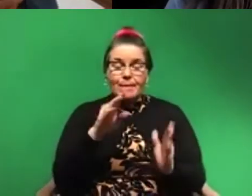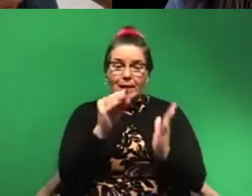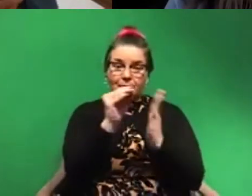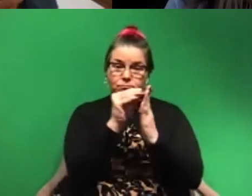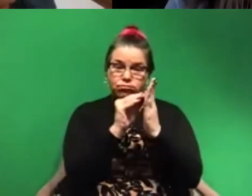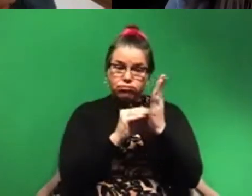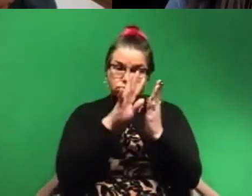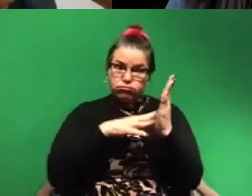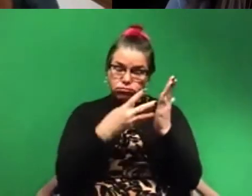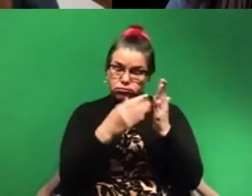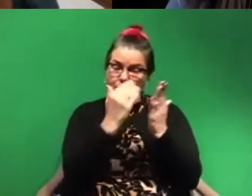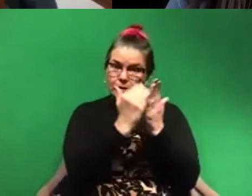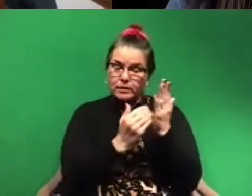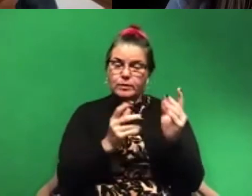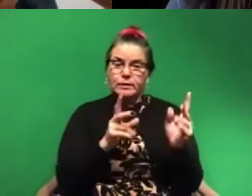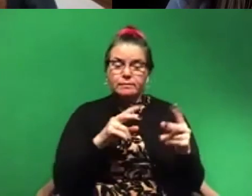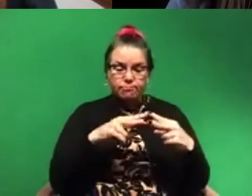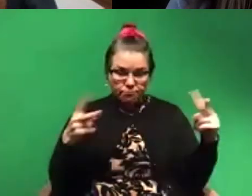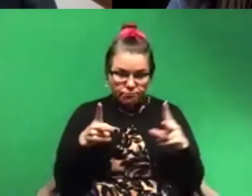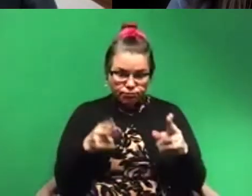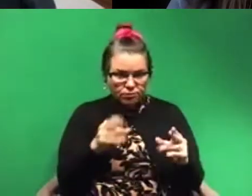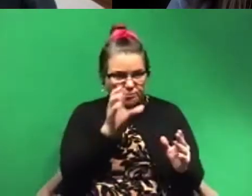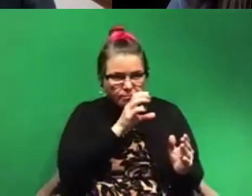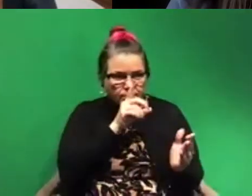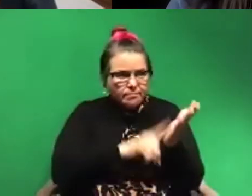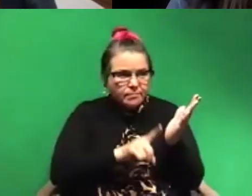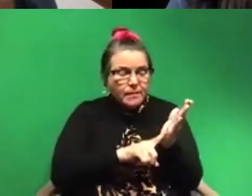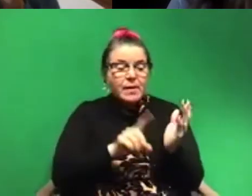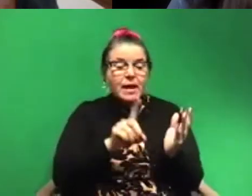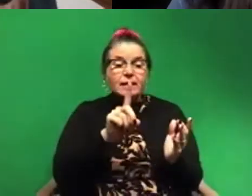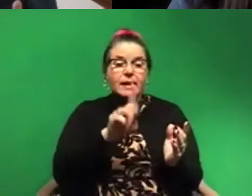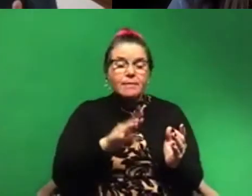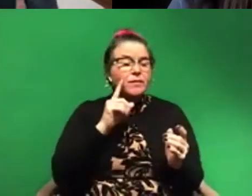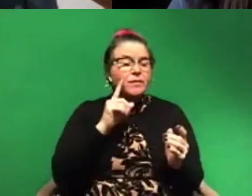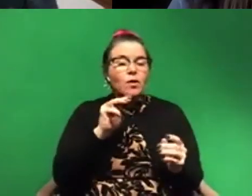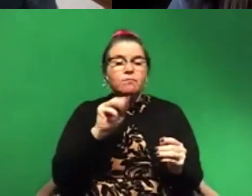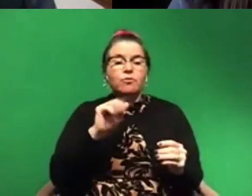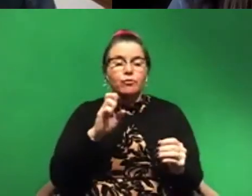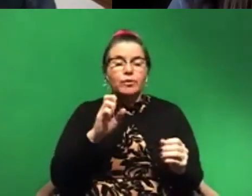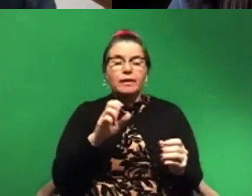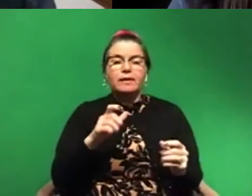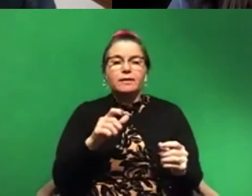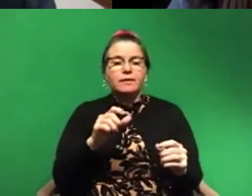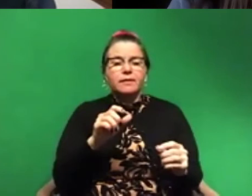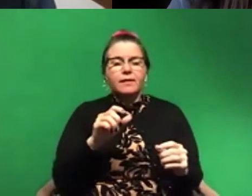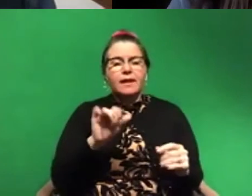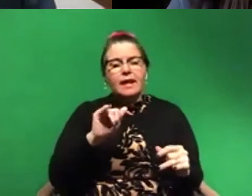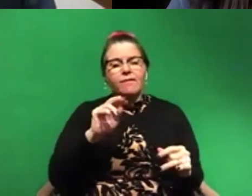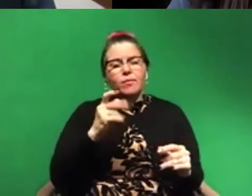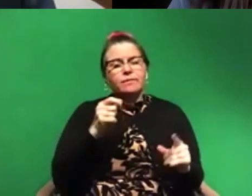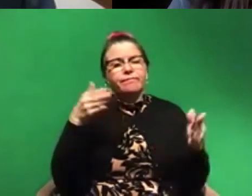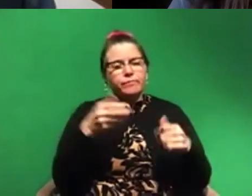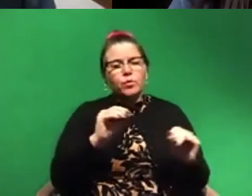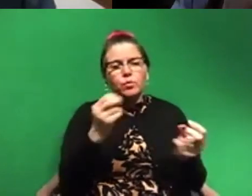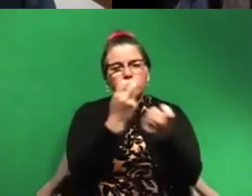up the DNA in. That database for marine organisms, for marine invertebrates, which is mostly what I work on, is